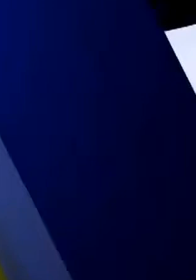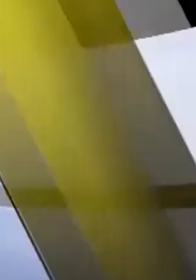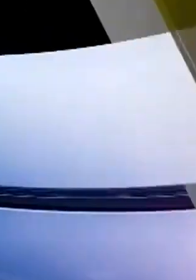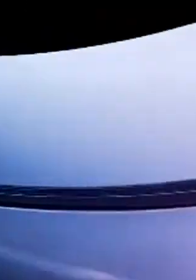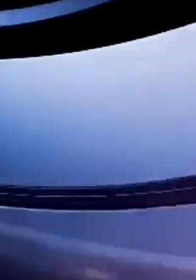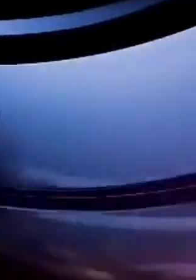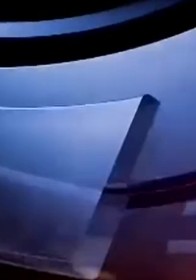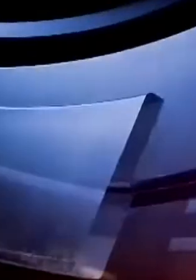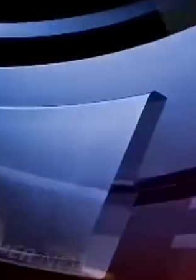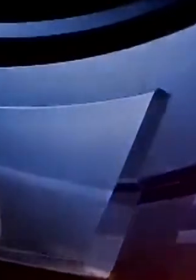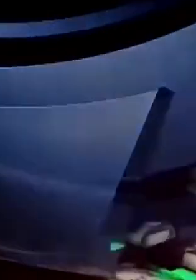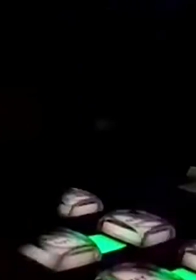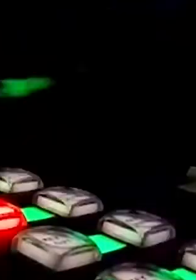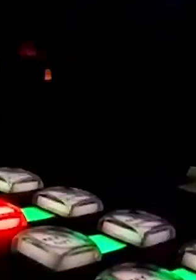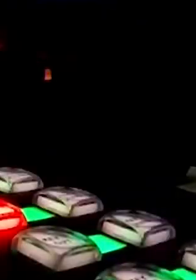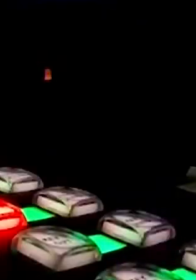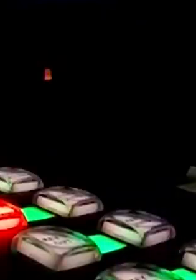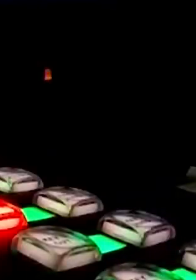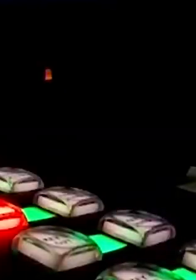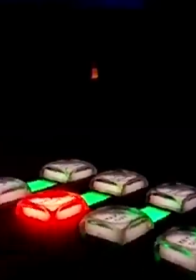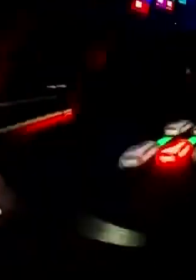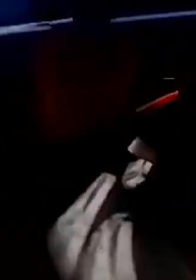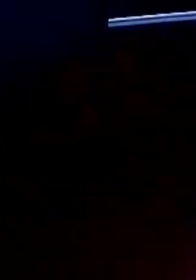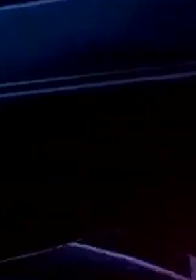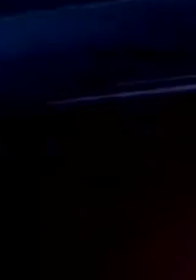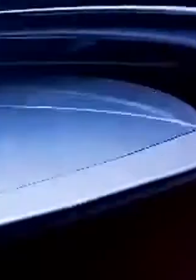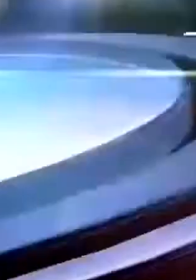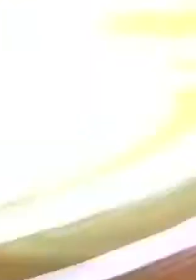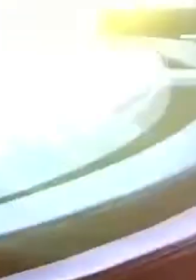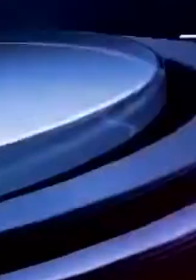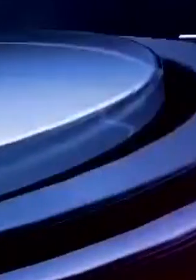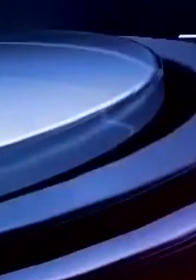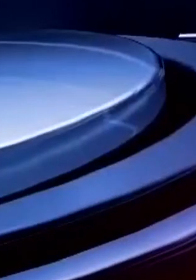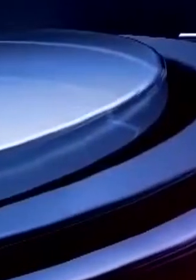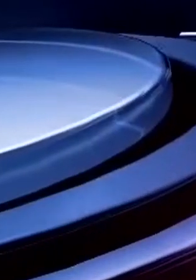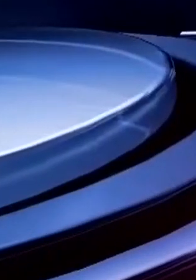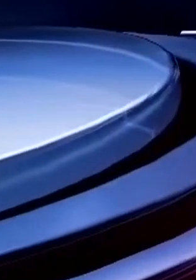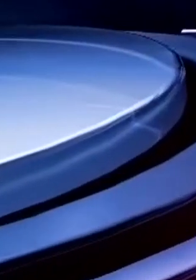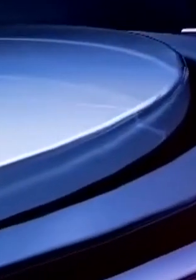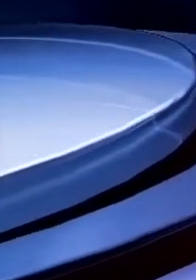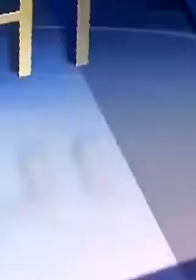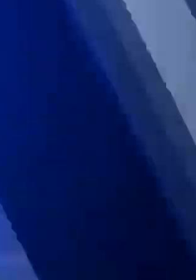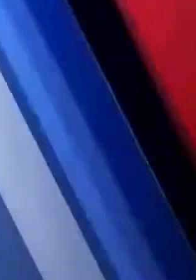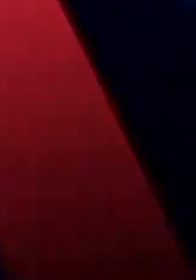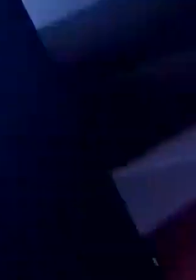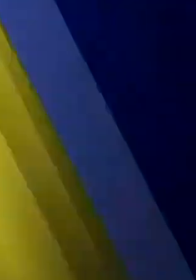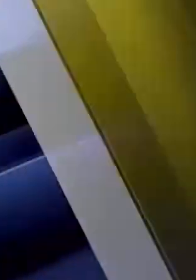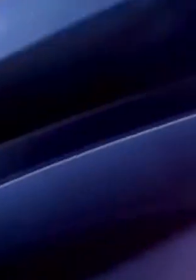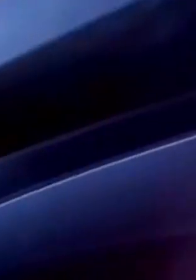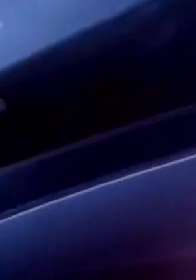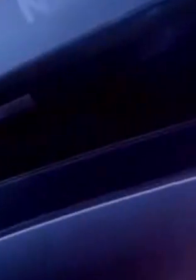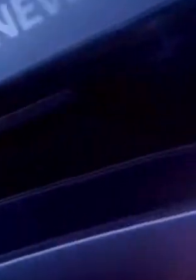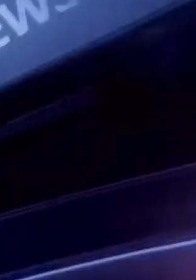broadcasting from our studios in the pines in michael this is cbc news night starting now